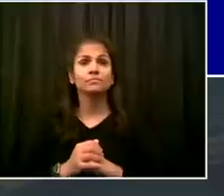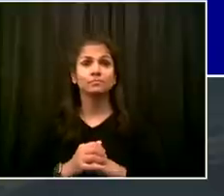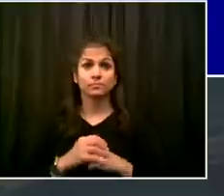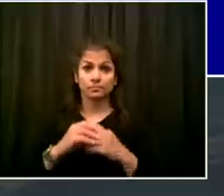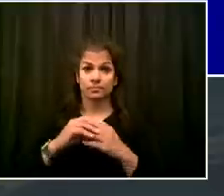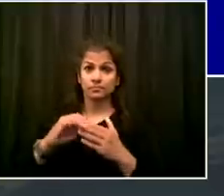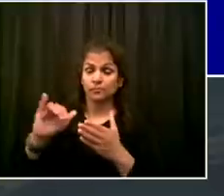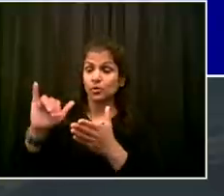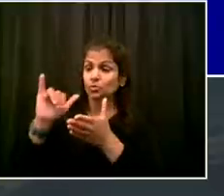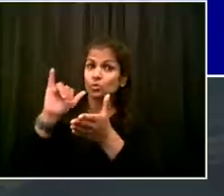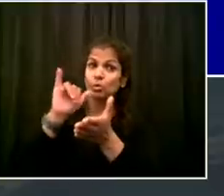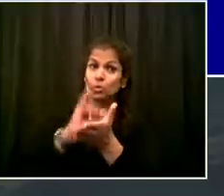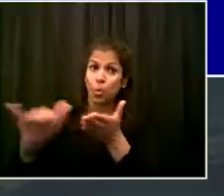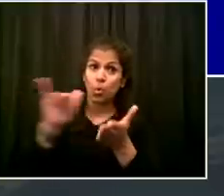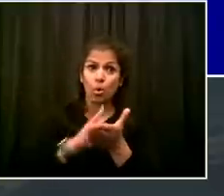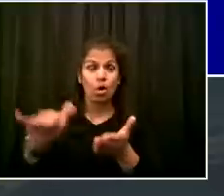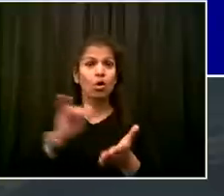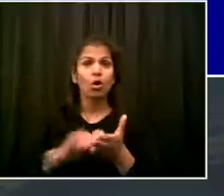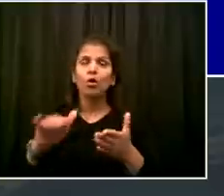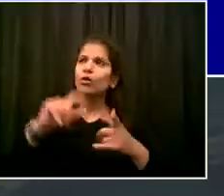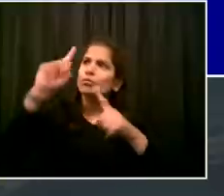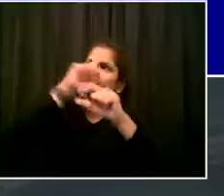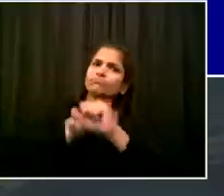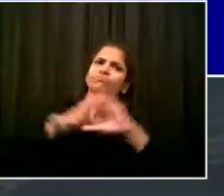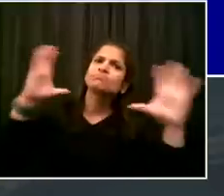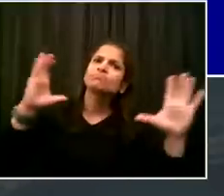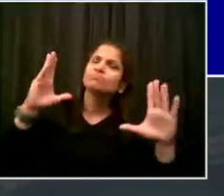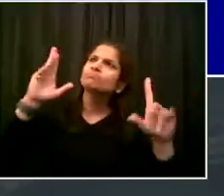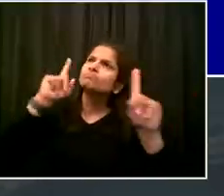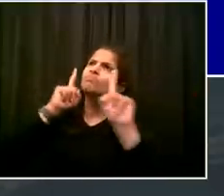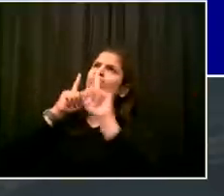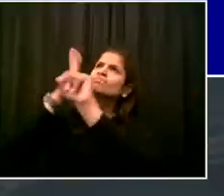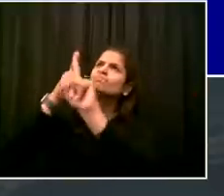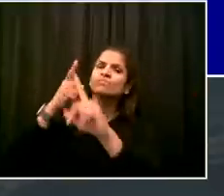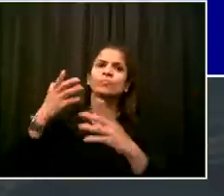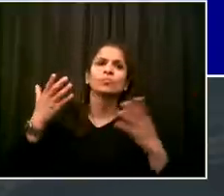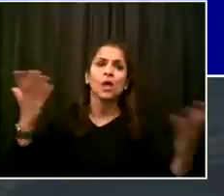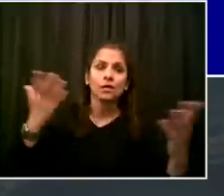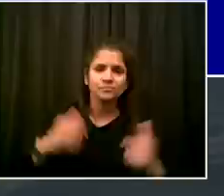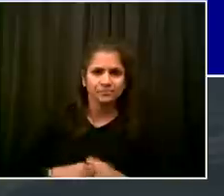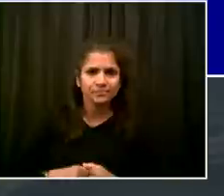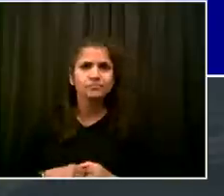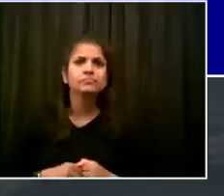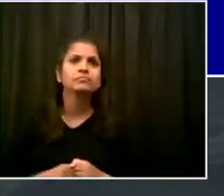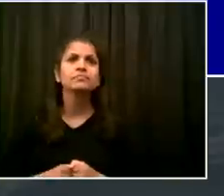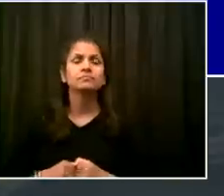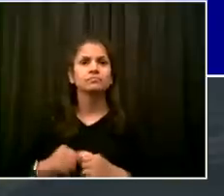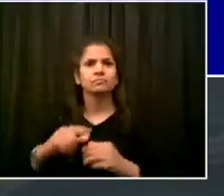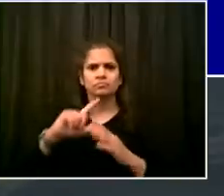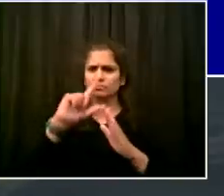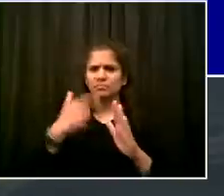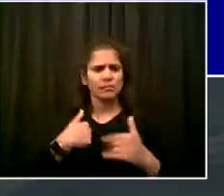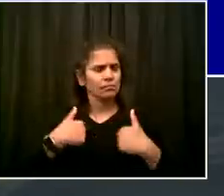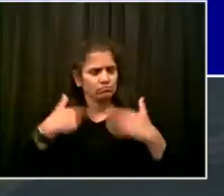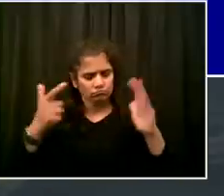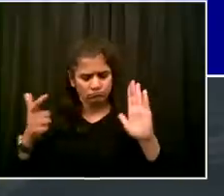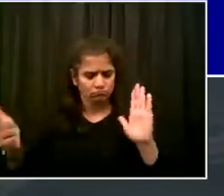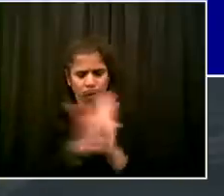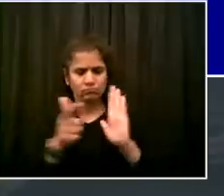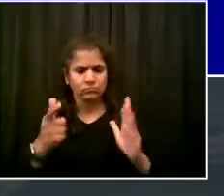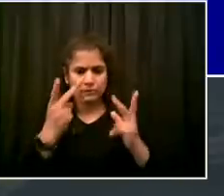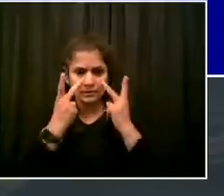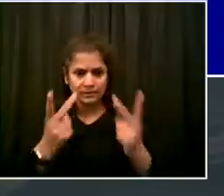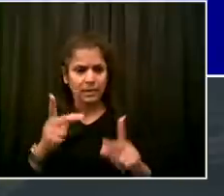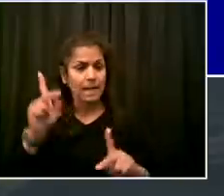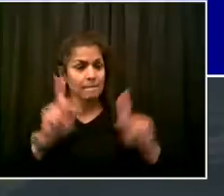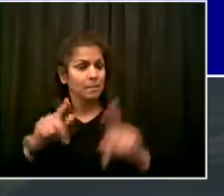question of food. It's simply this, we will let no New Yorker go hungry, period. It's not acceptable,